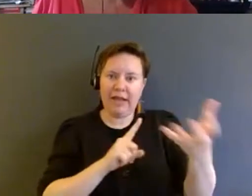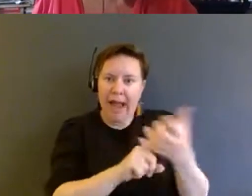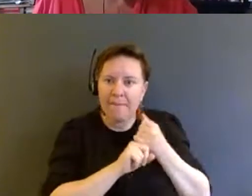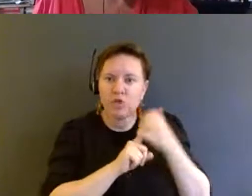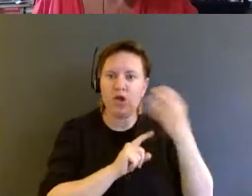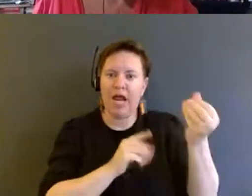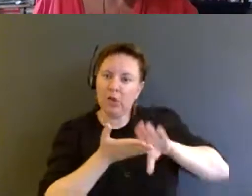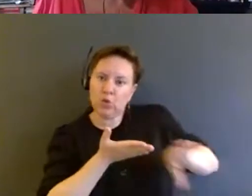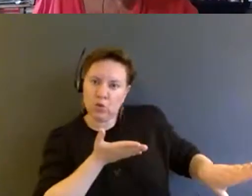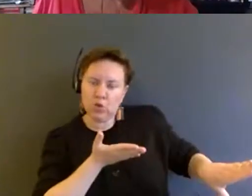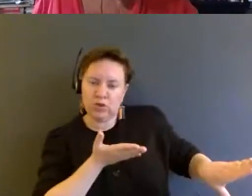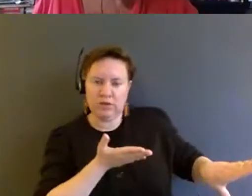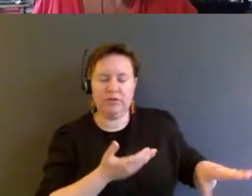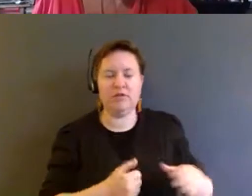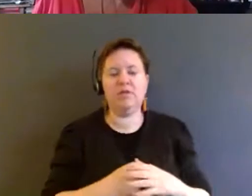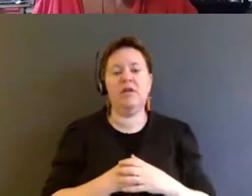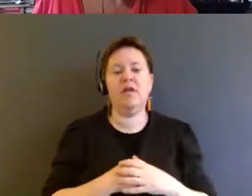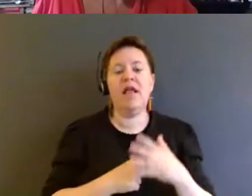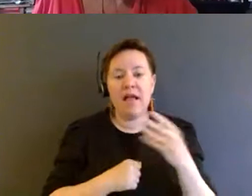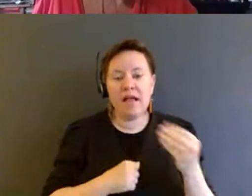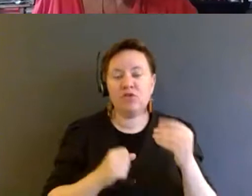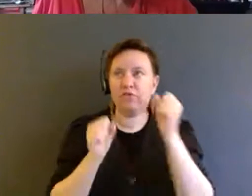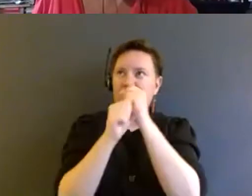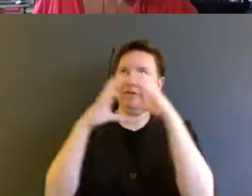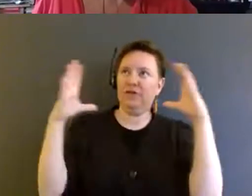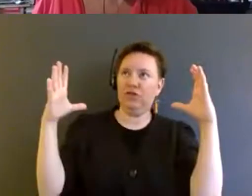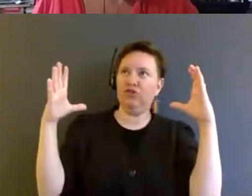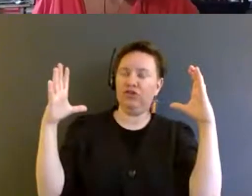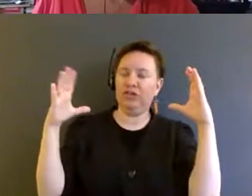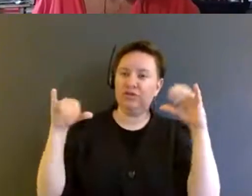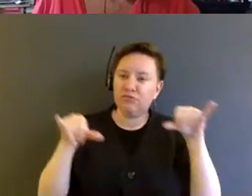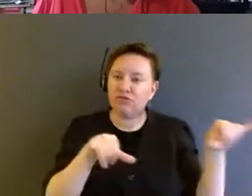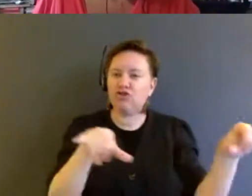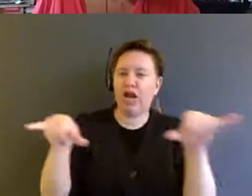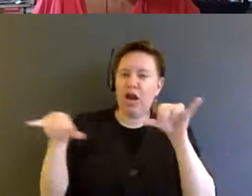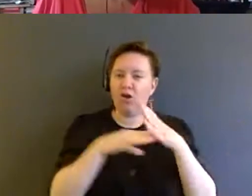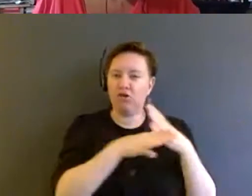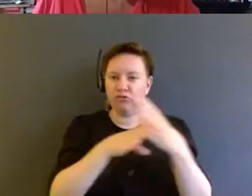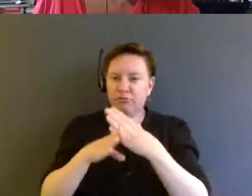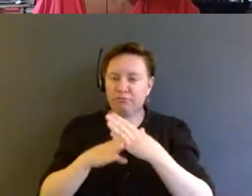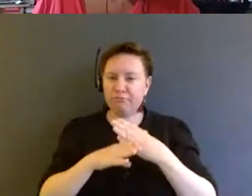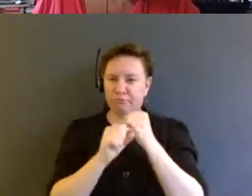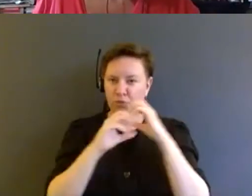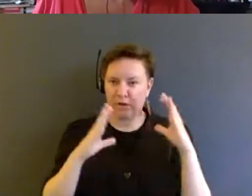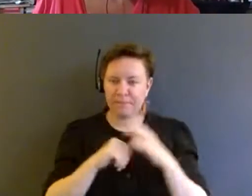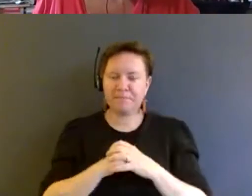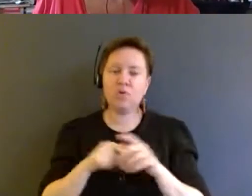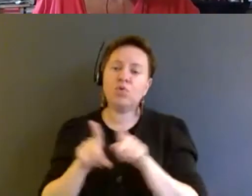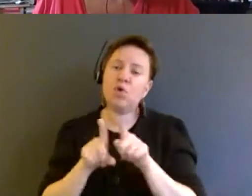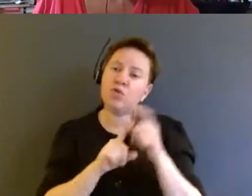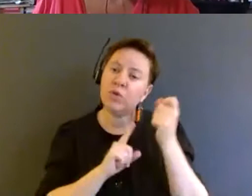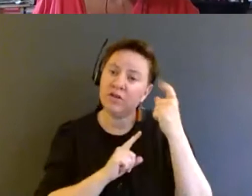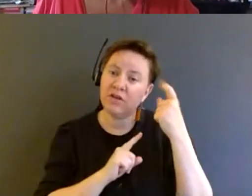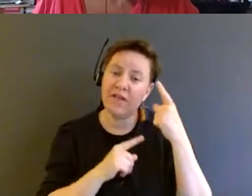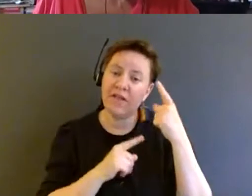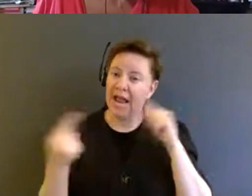to these systems, and to envisioning shared horizons. It's also an understanding that anti-Black